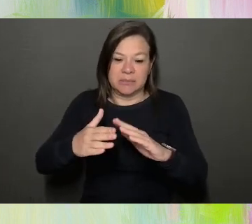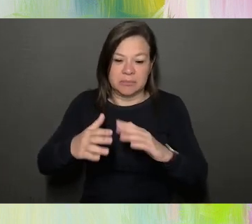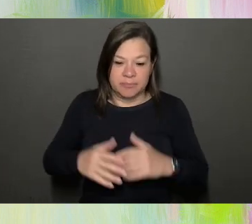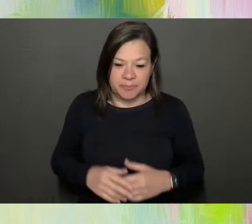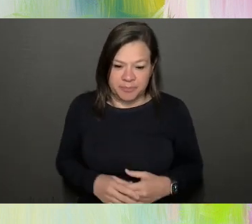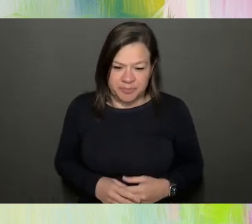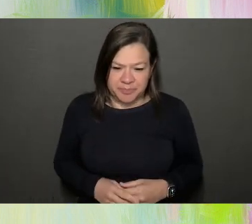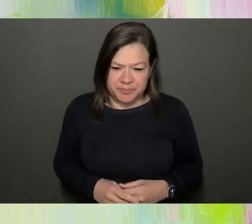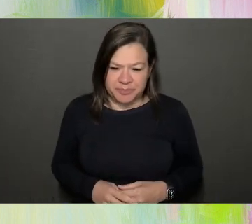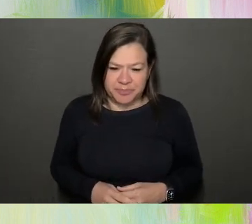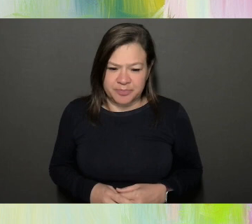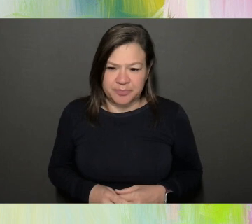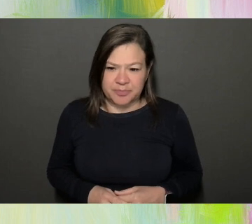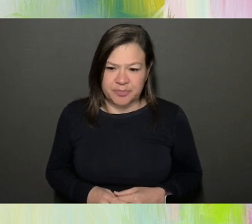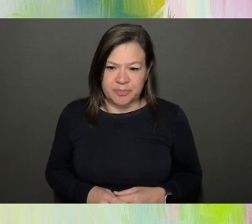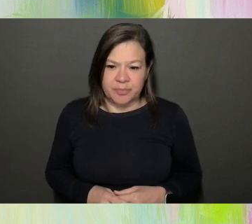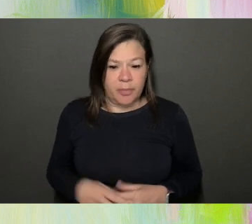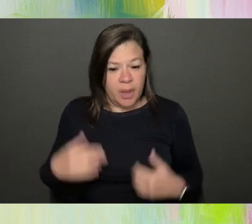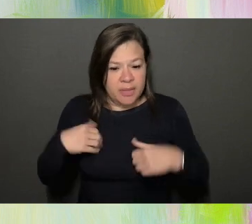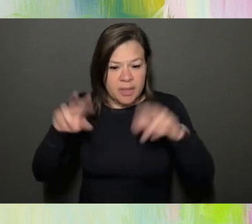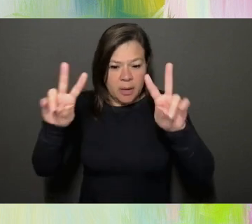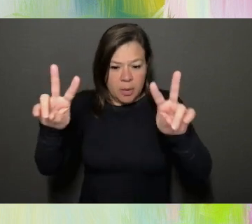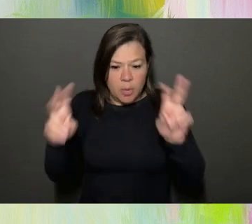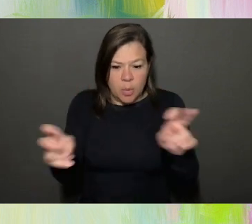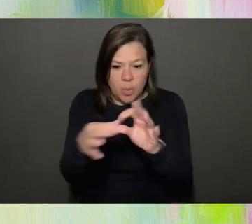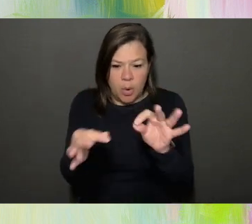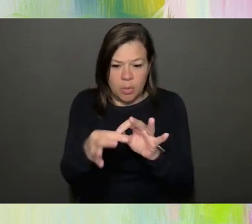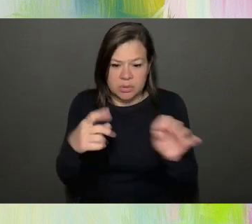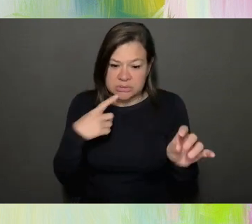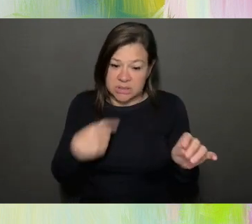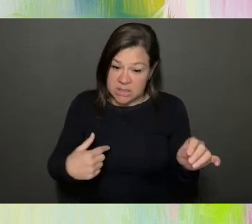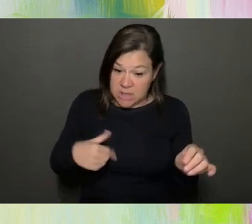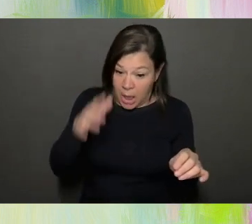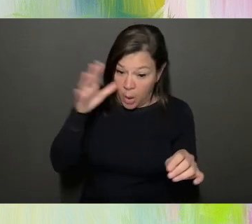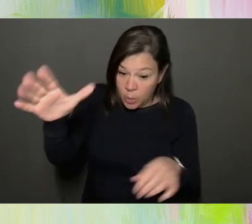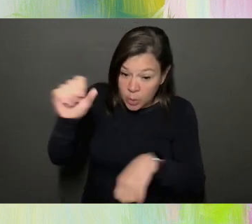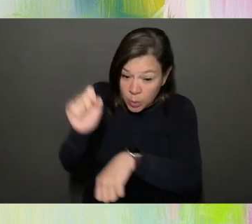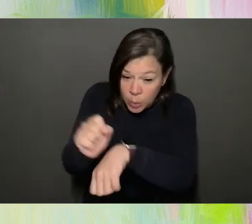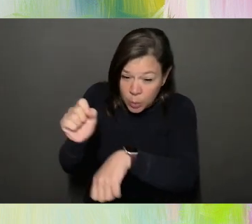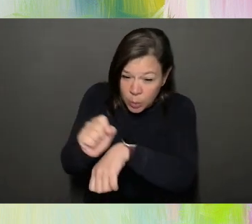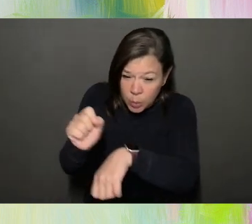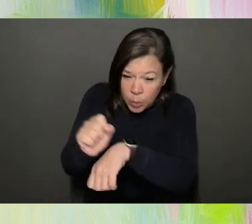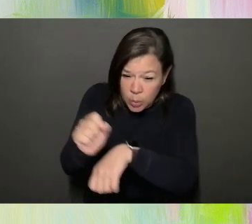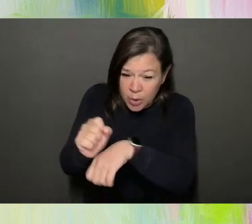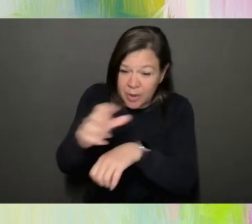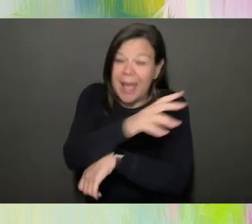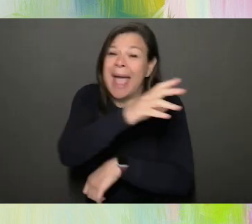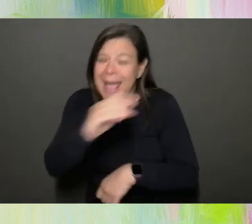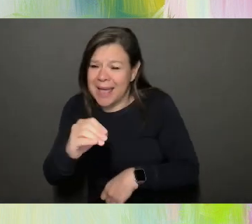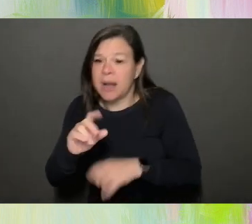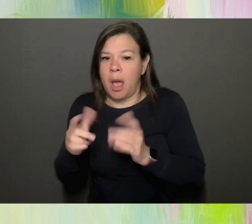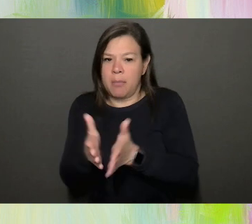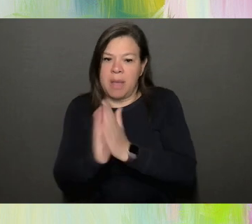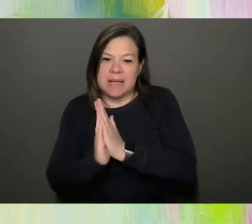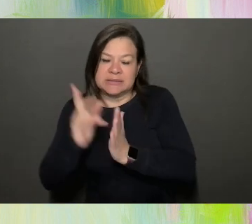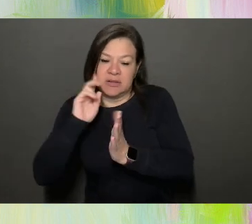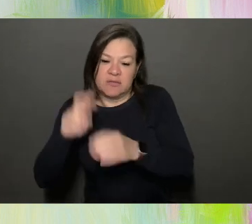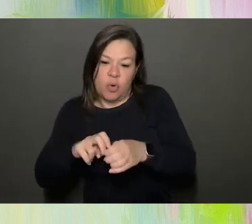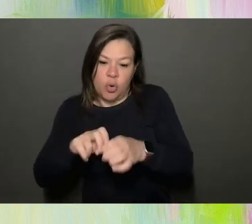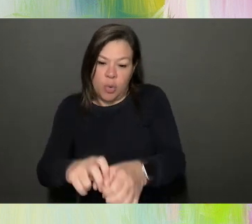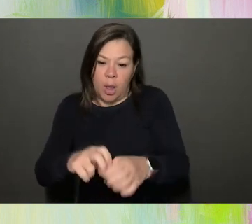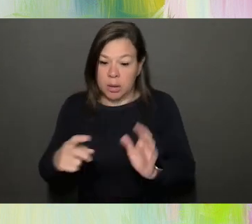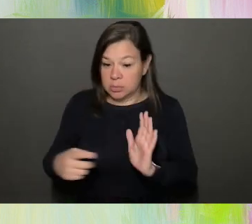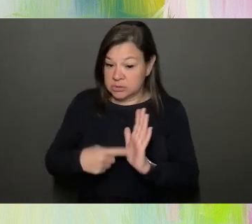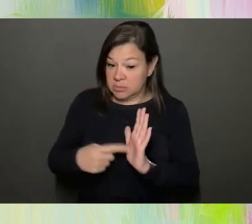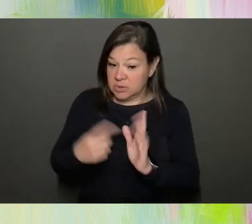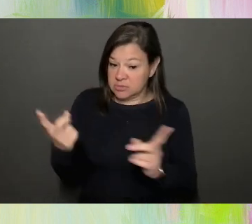had this, this quote for hair. It says, I'm going to work and I'm asking for a ride. One time, someone asked me if